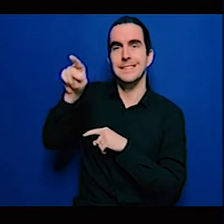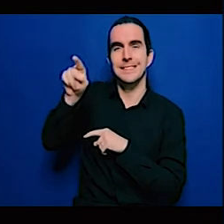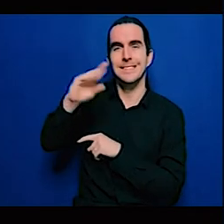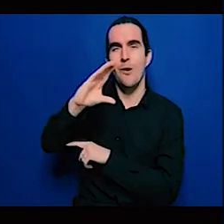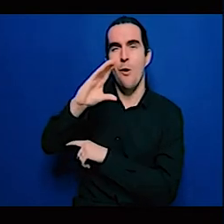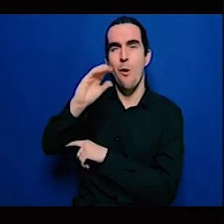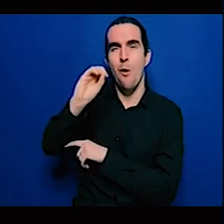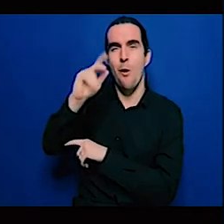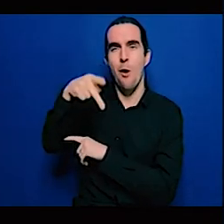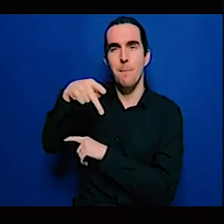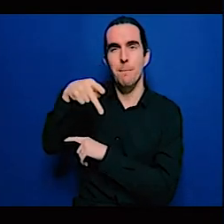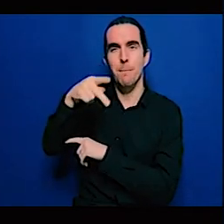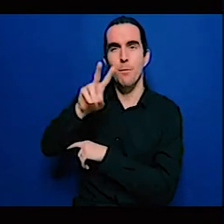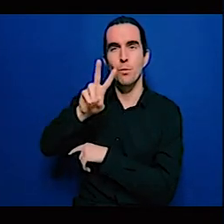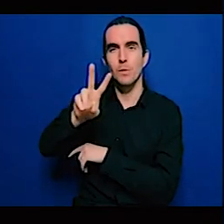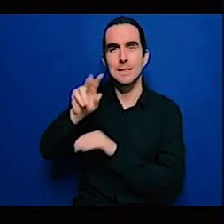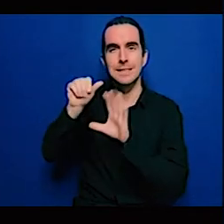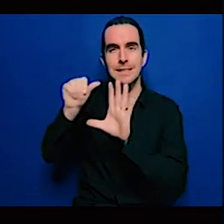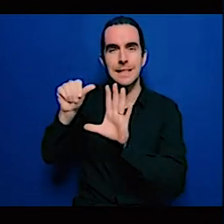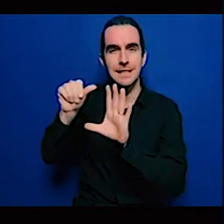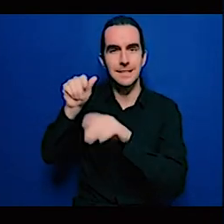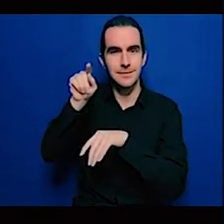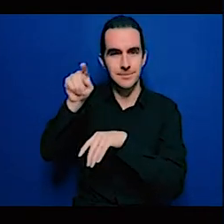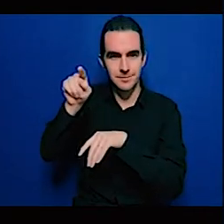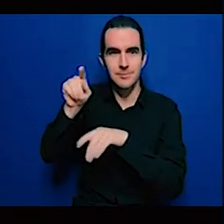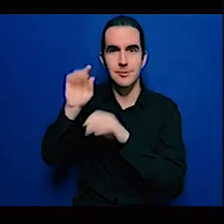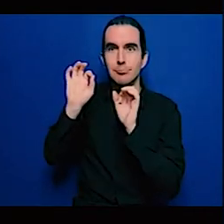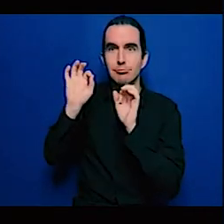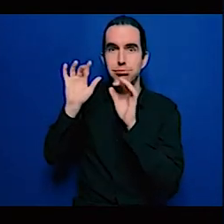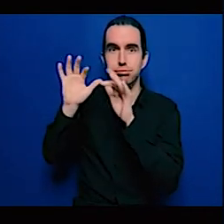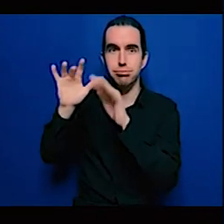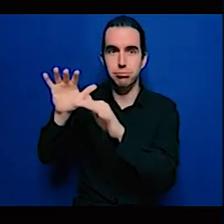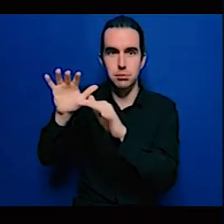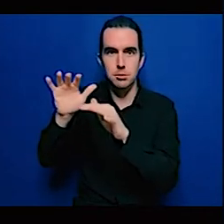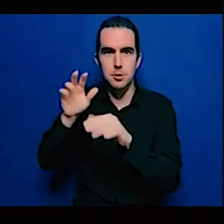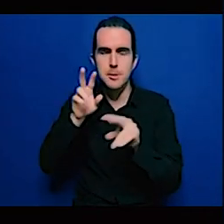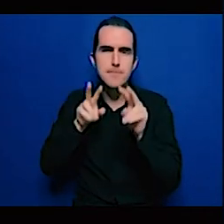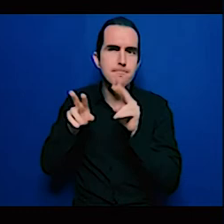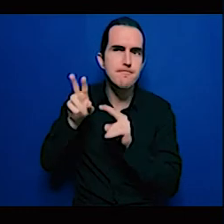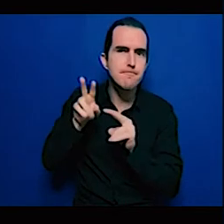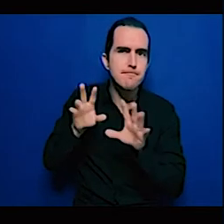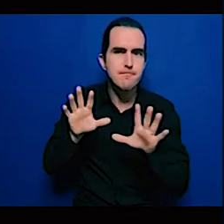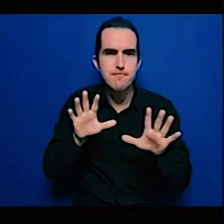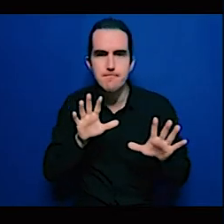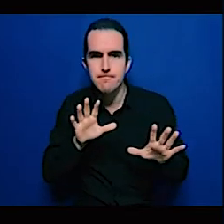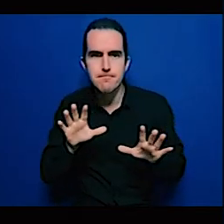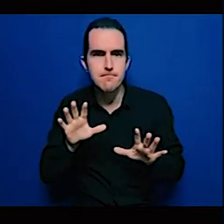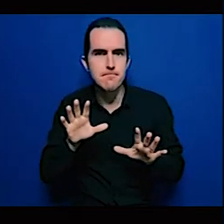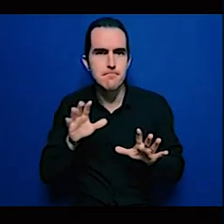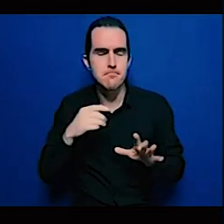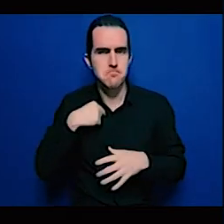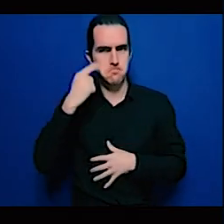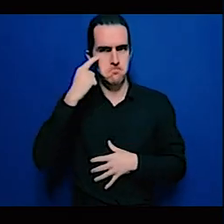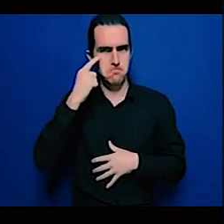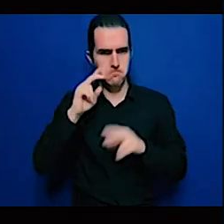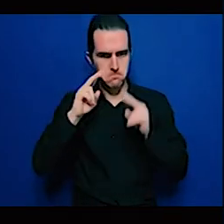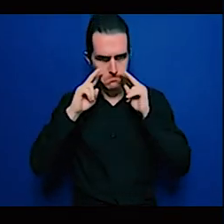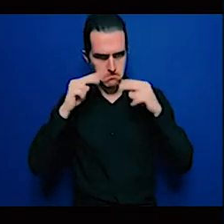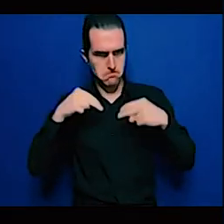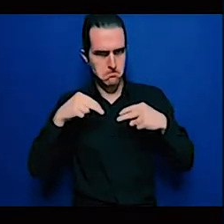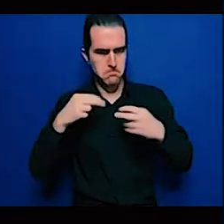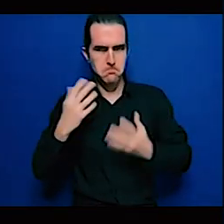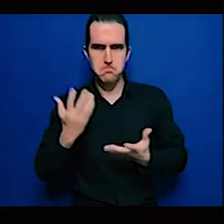if we take stock we are still very far I would like to encourage our states to